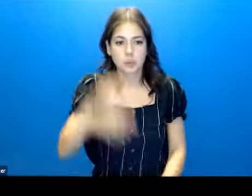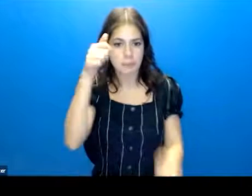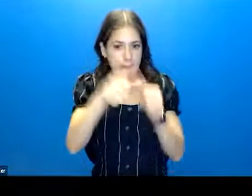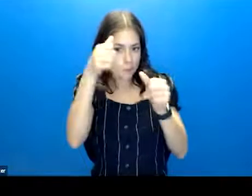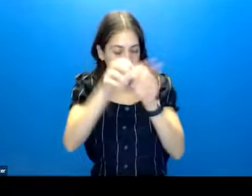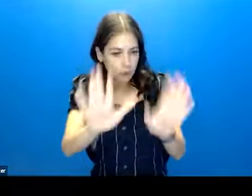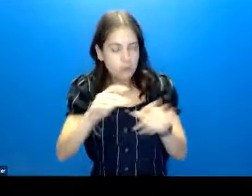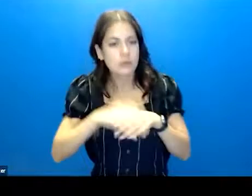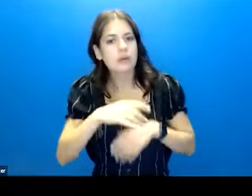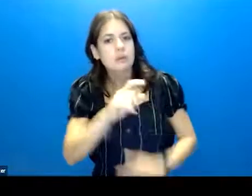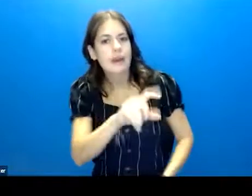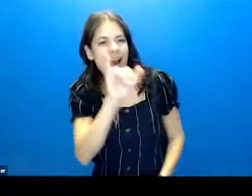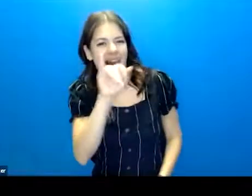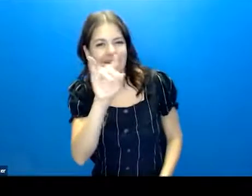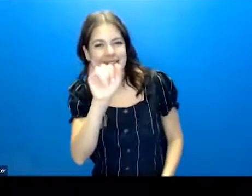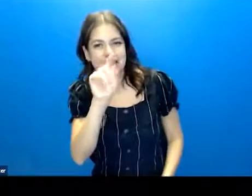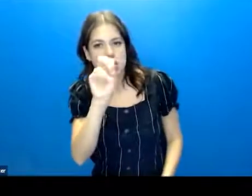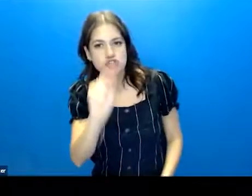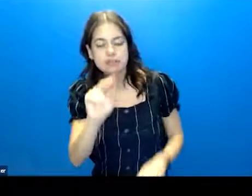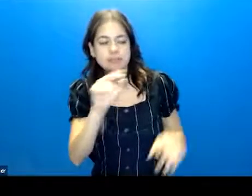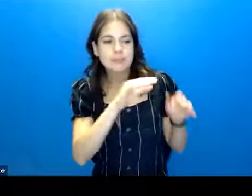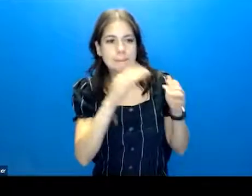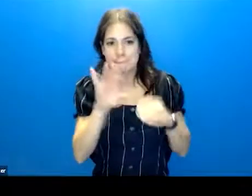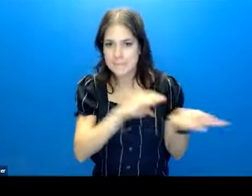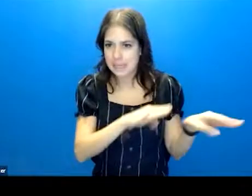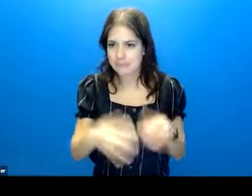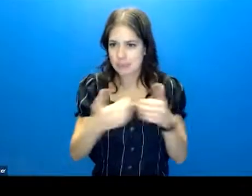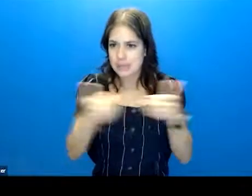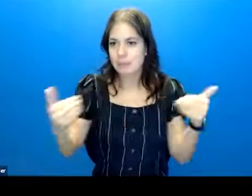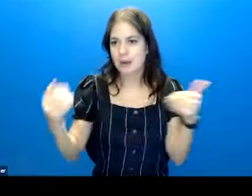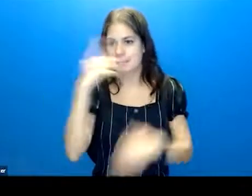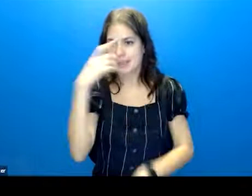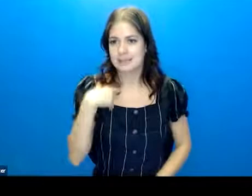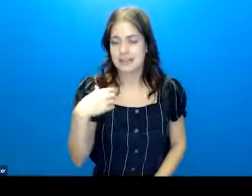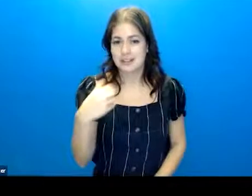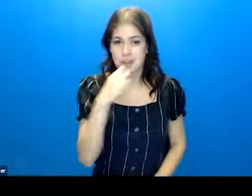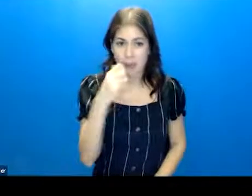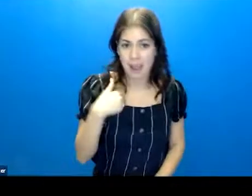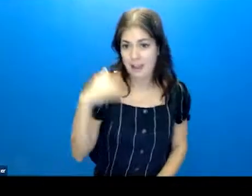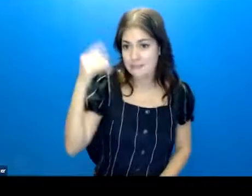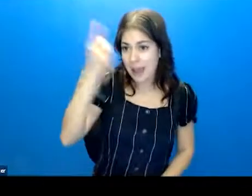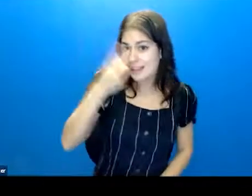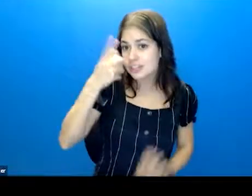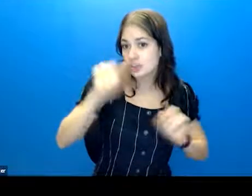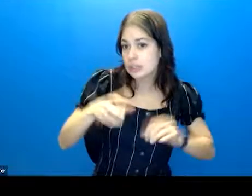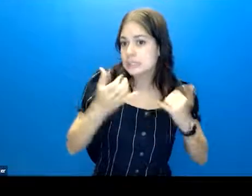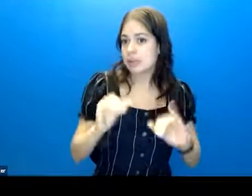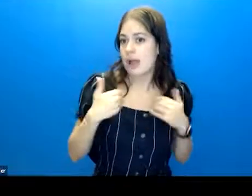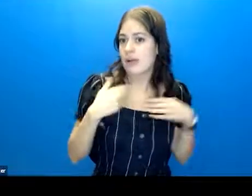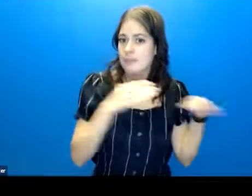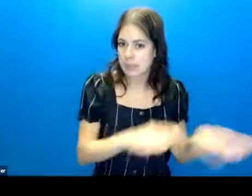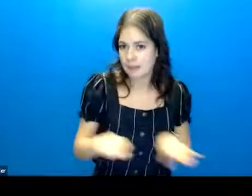Reminder, you're always going to ask about ideation and behavior separately. Just because they don't have ideation, they could have behavior.